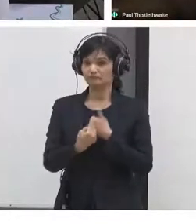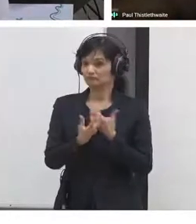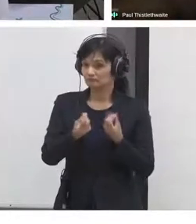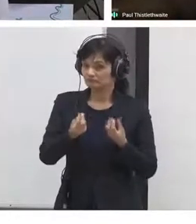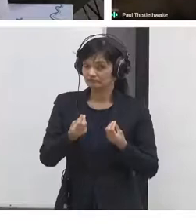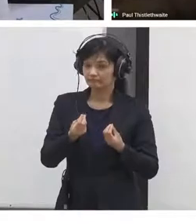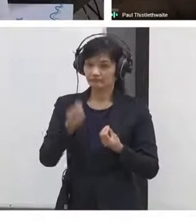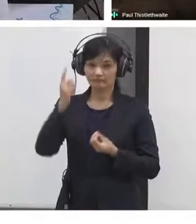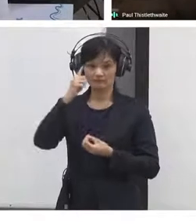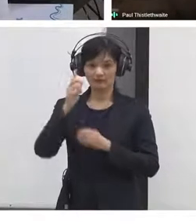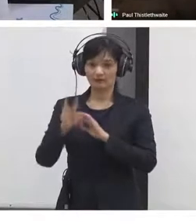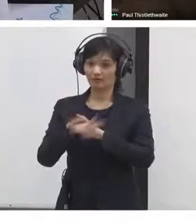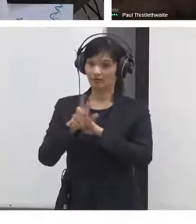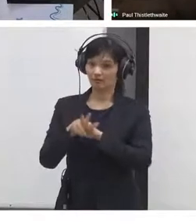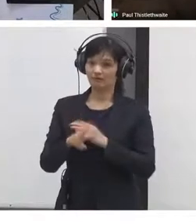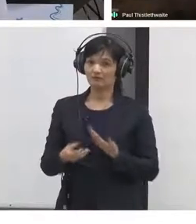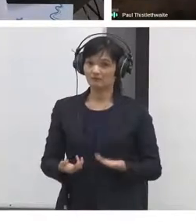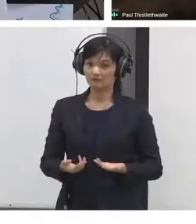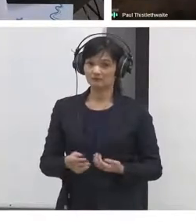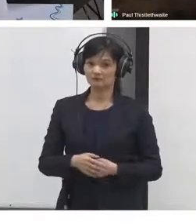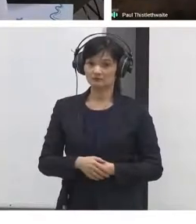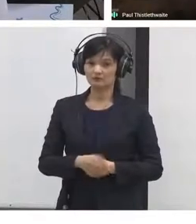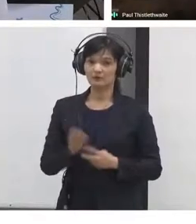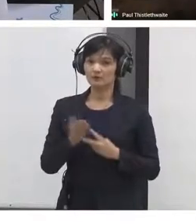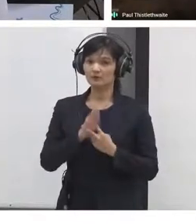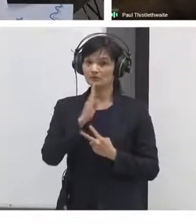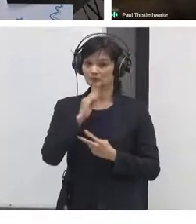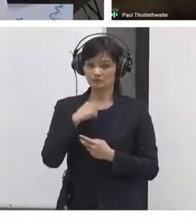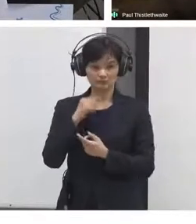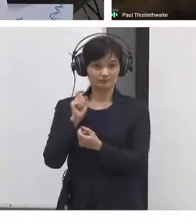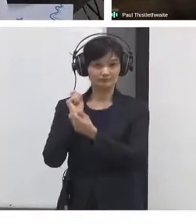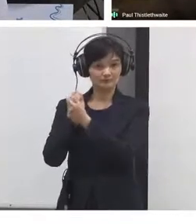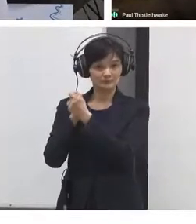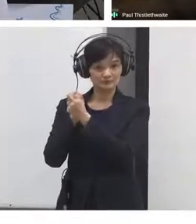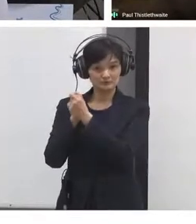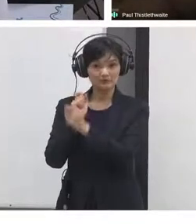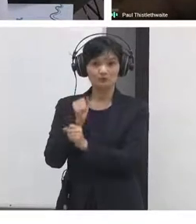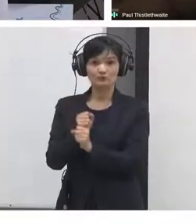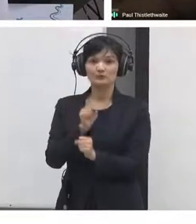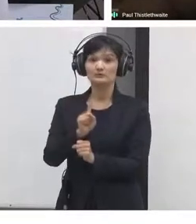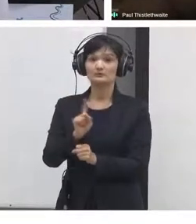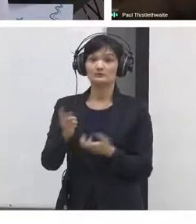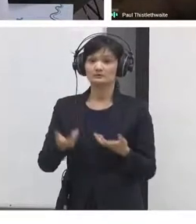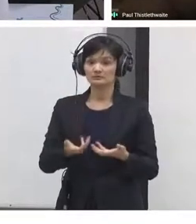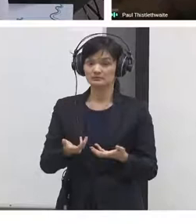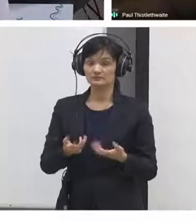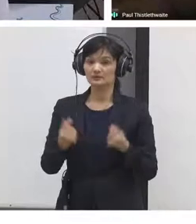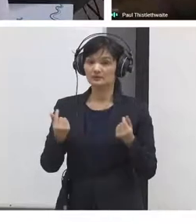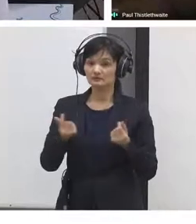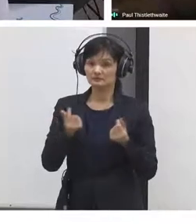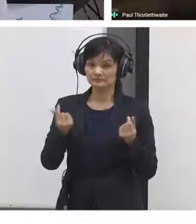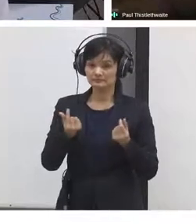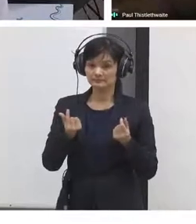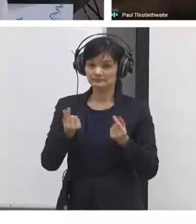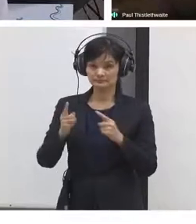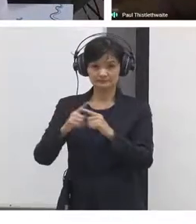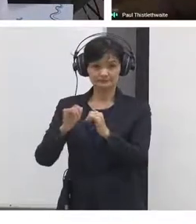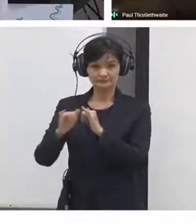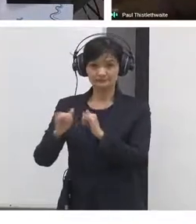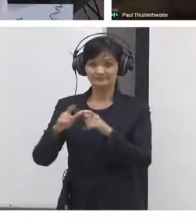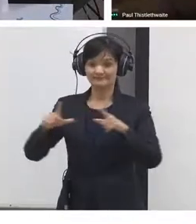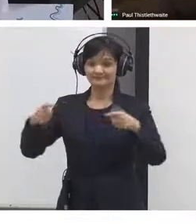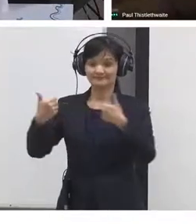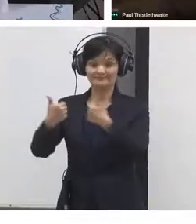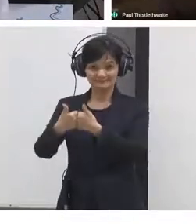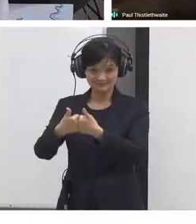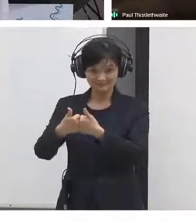just recently is a kind of a citizens assembly approach so we're developing our new strategy for 2021 at the